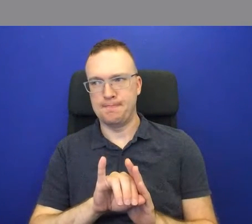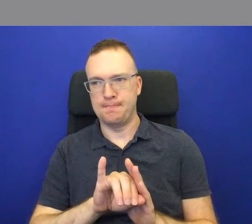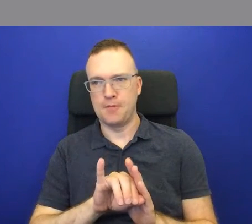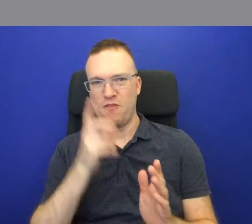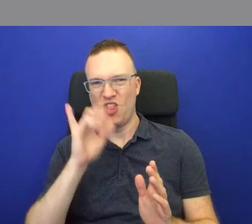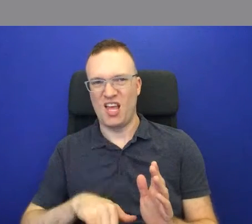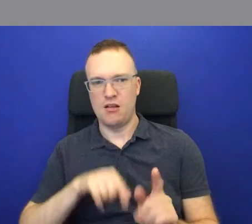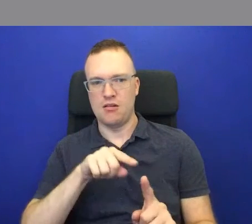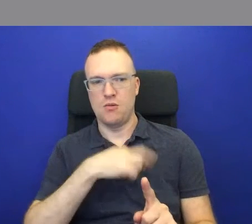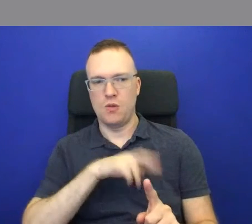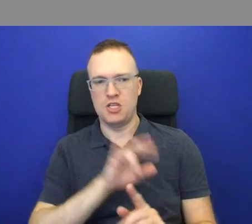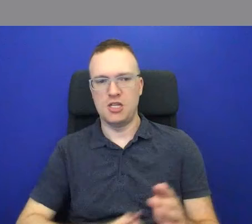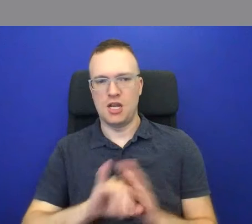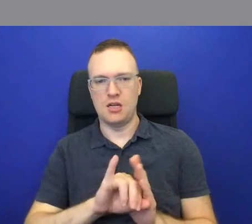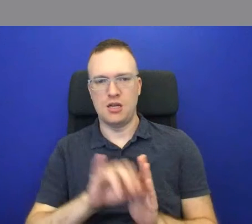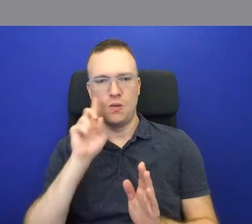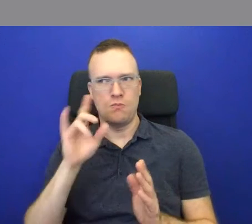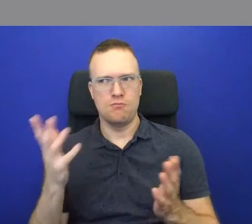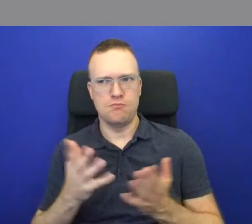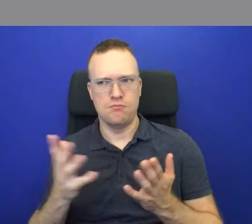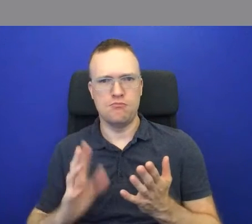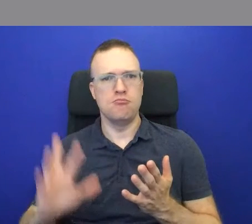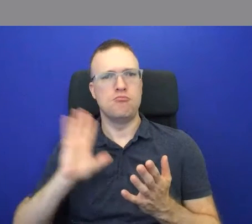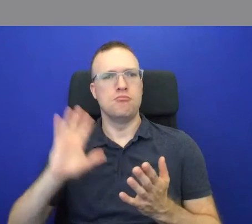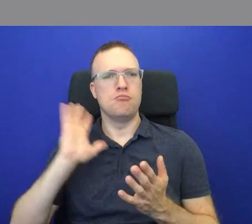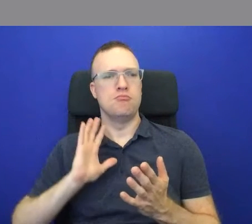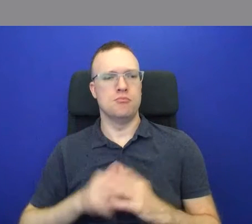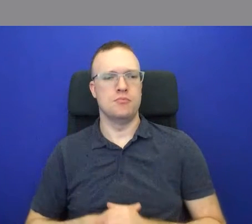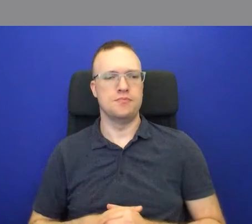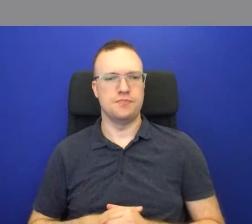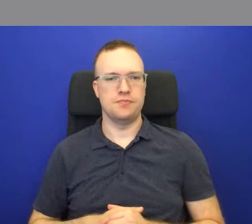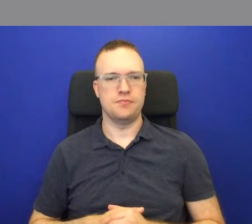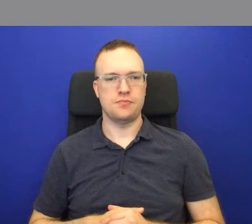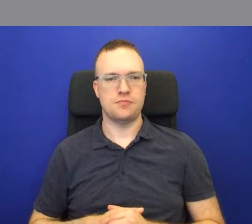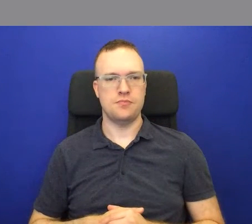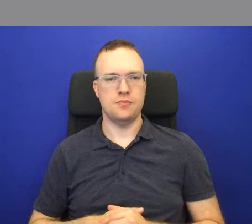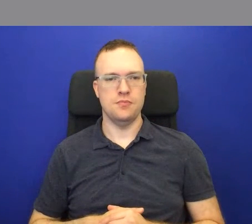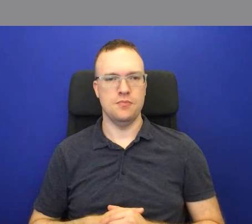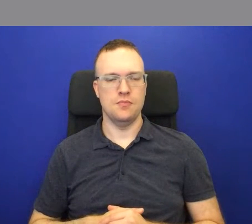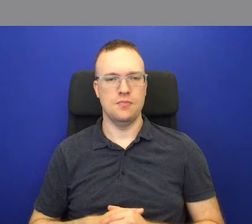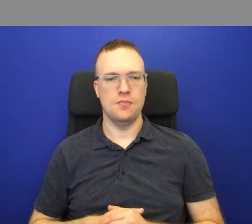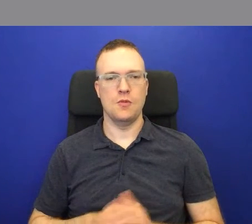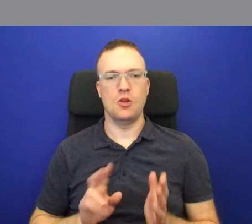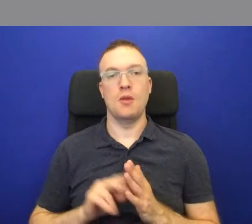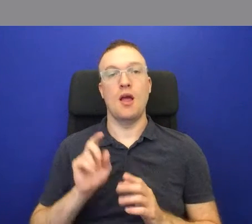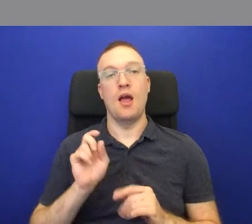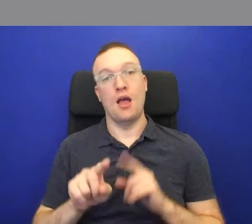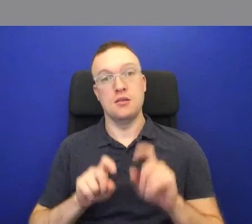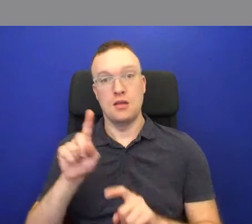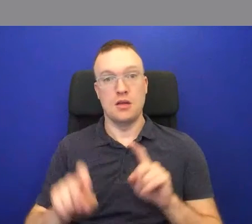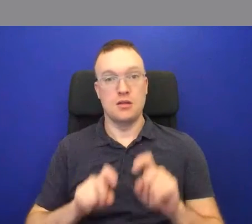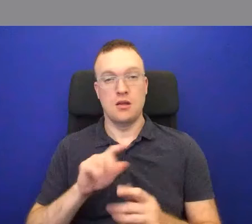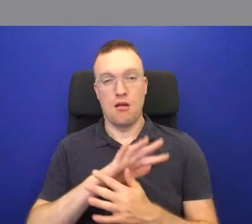like for the very religious in the medieval period? And so by asking these questions,